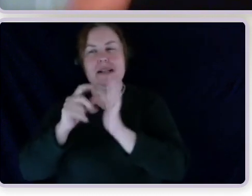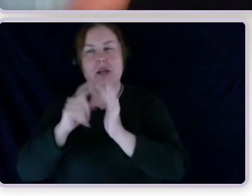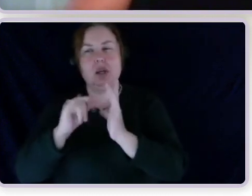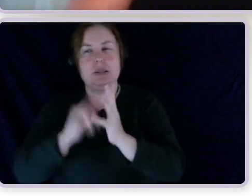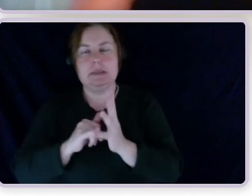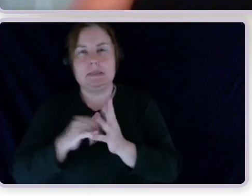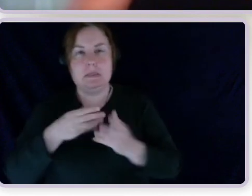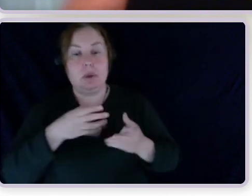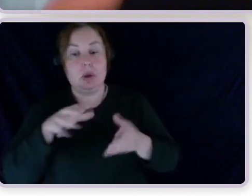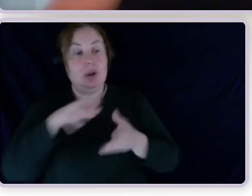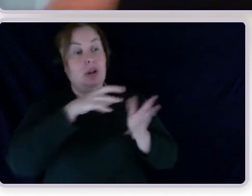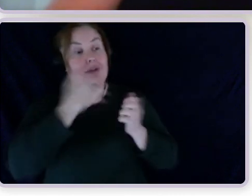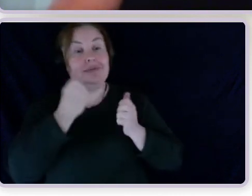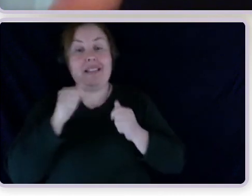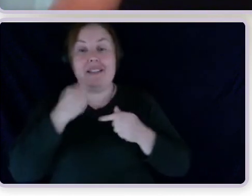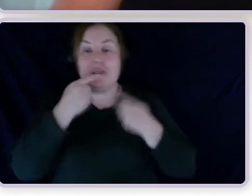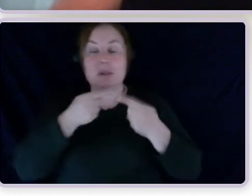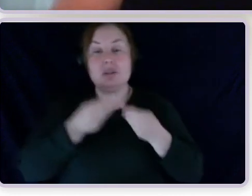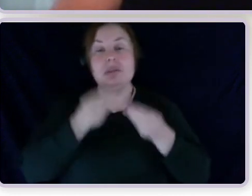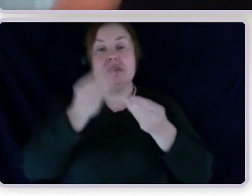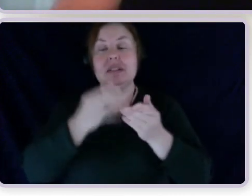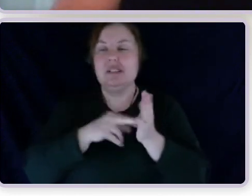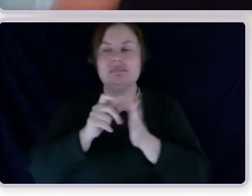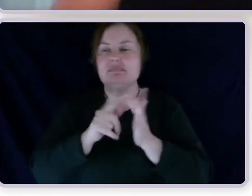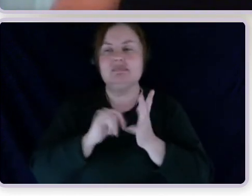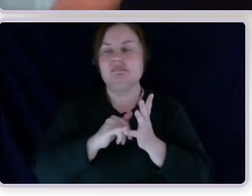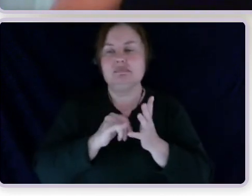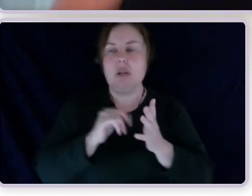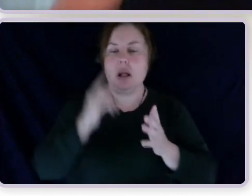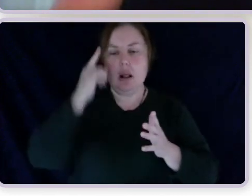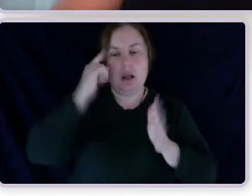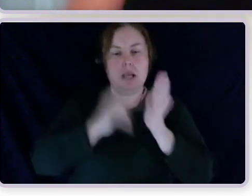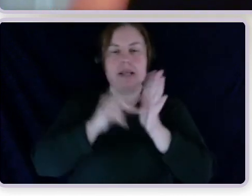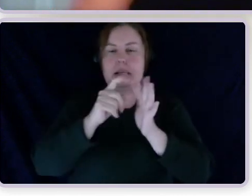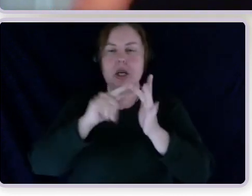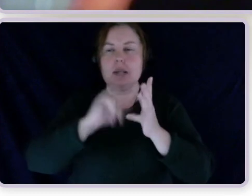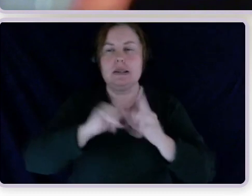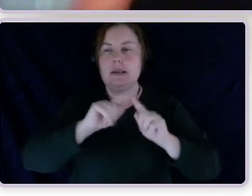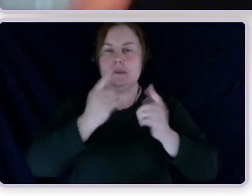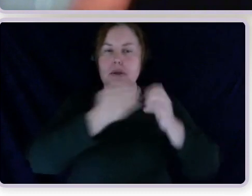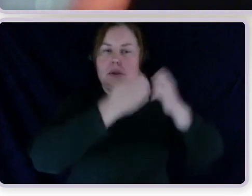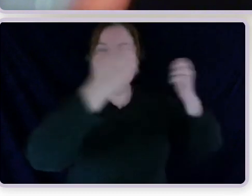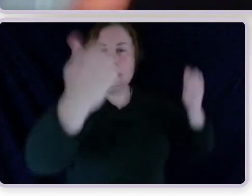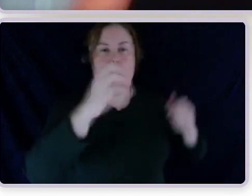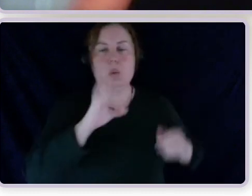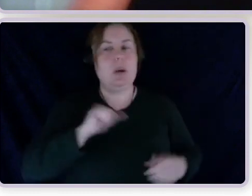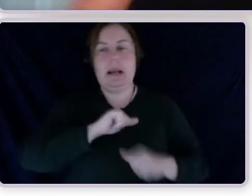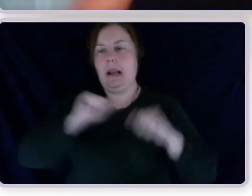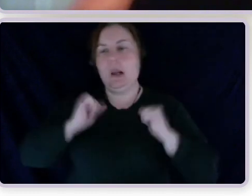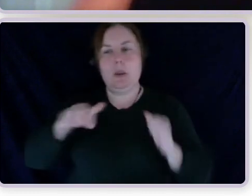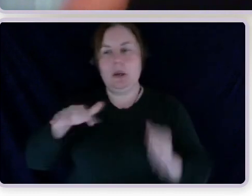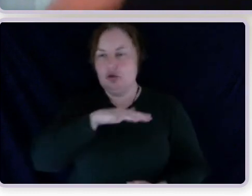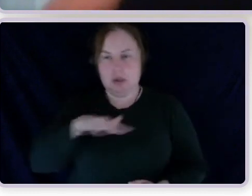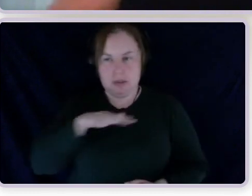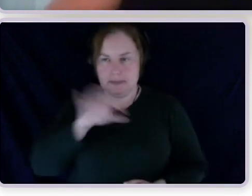do. Like I said, NDIS is a little bit out of the scope of what we do. But maybe that's something that someone could explore to have a similar